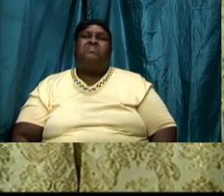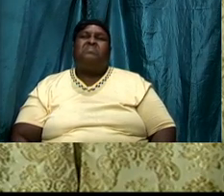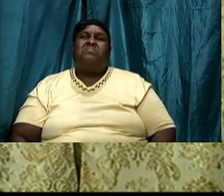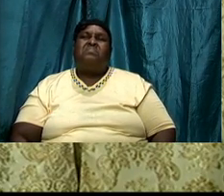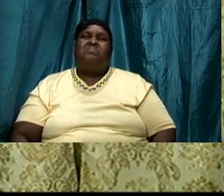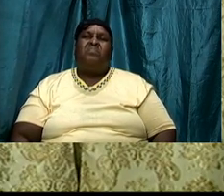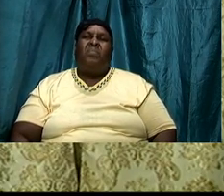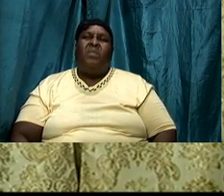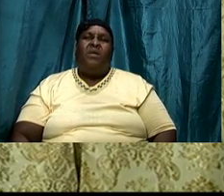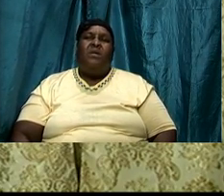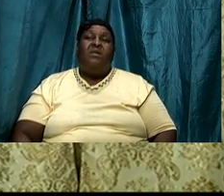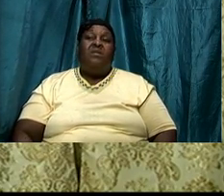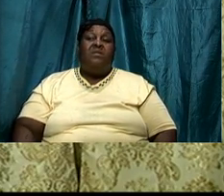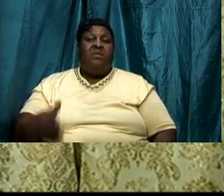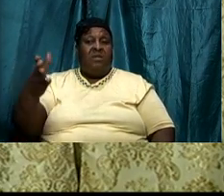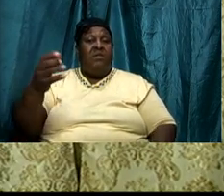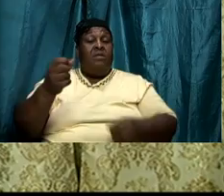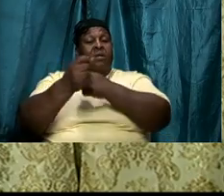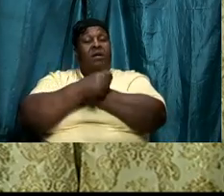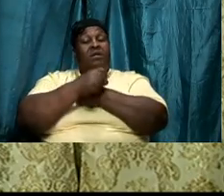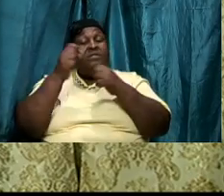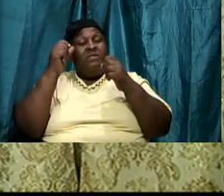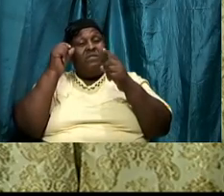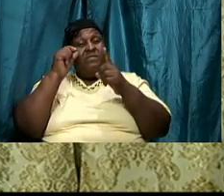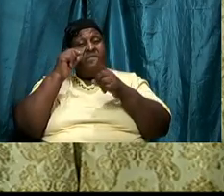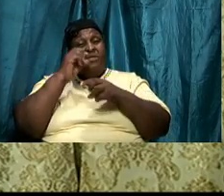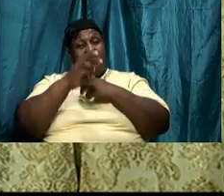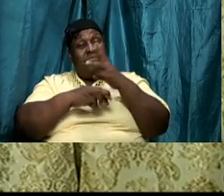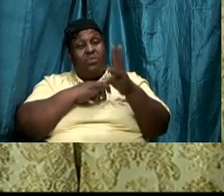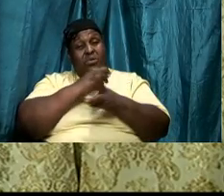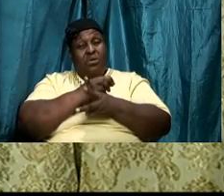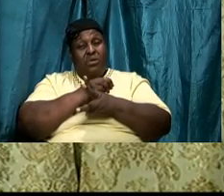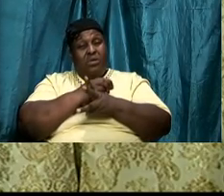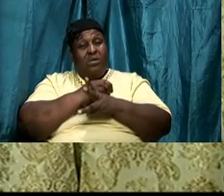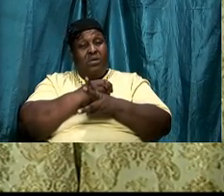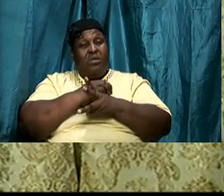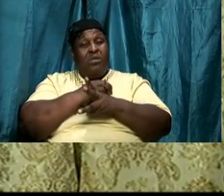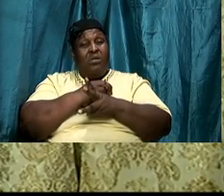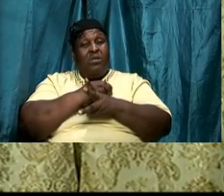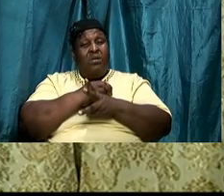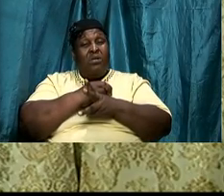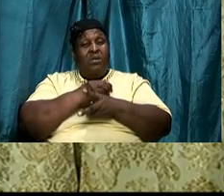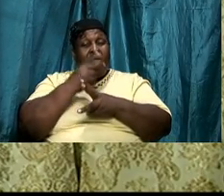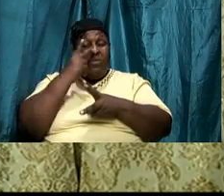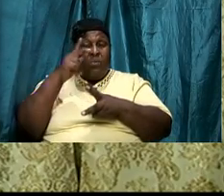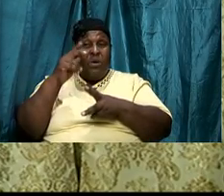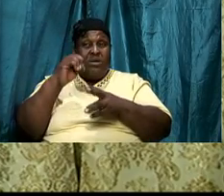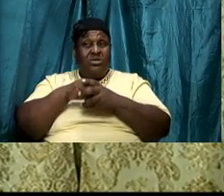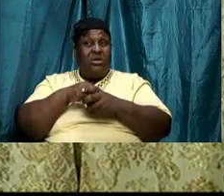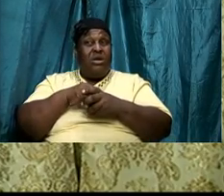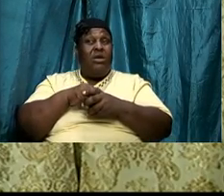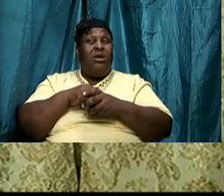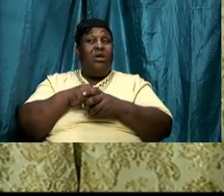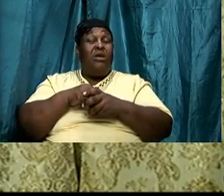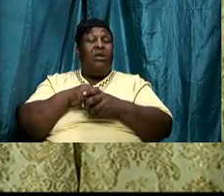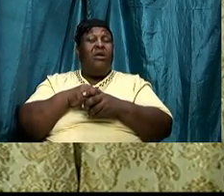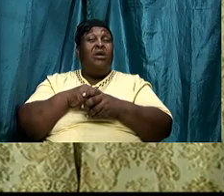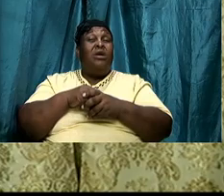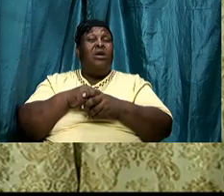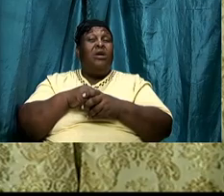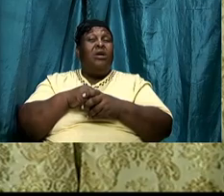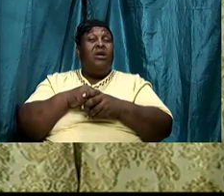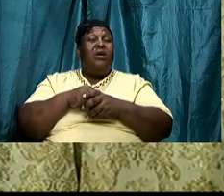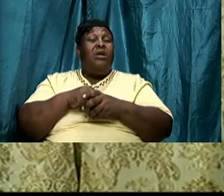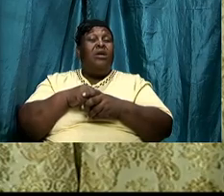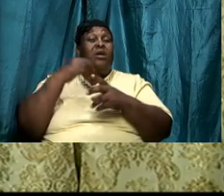so those that love this world watch out for November in the United States of America the biggest economy of the world because